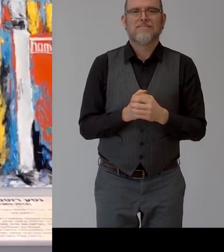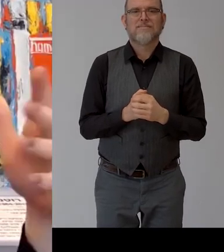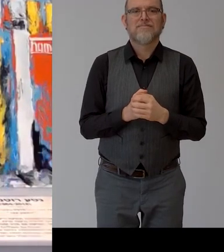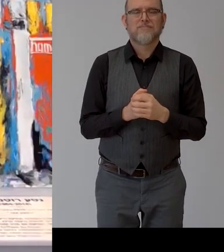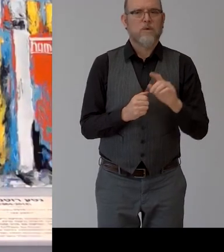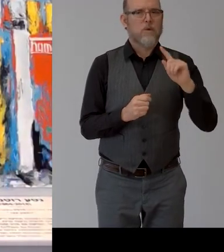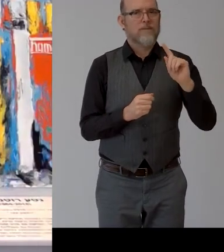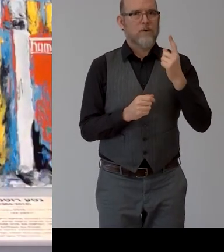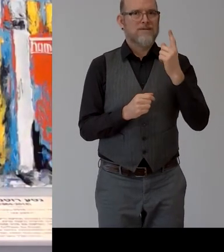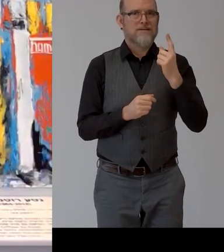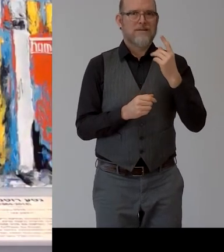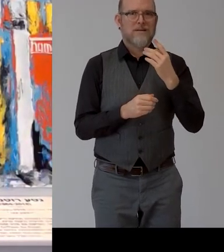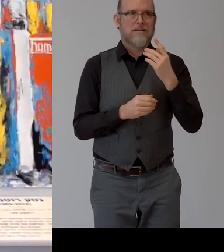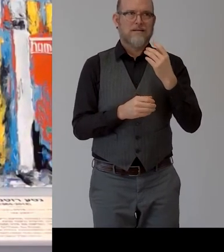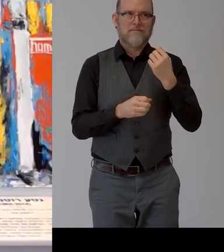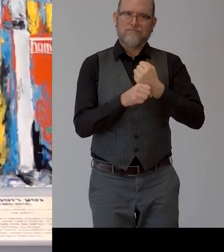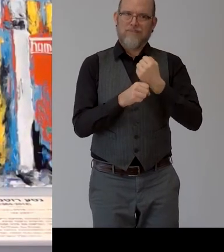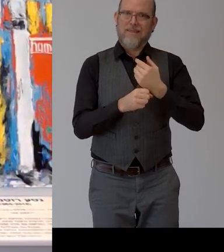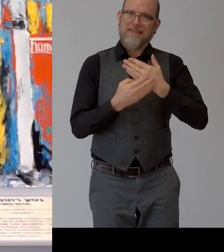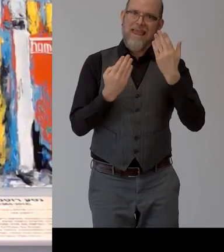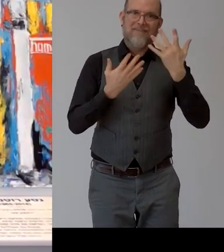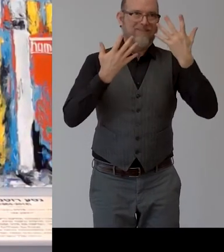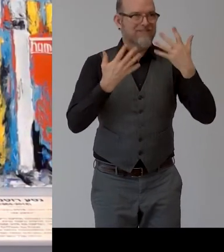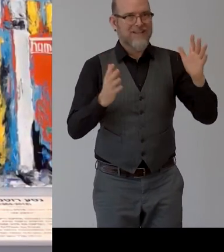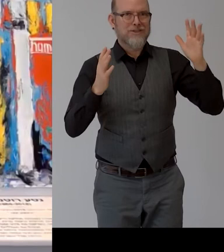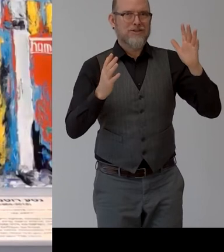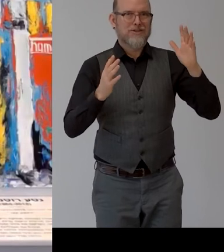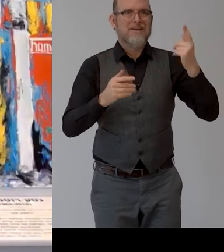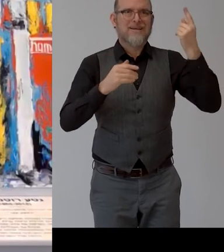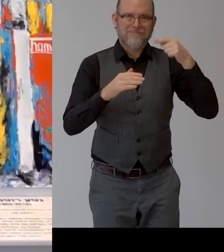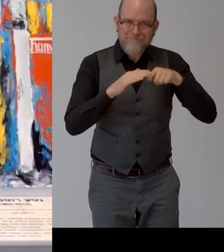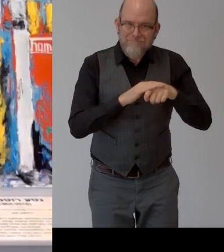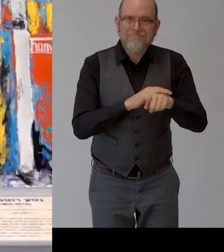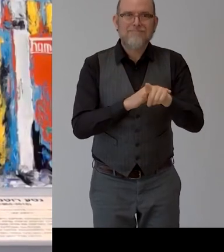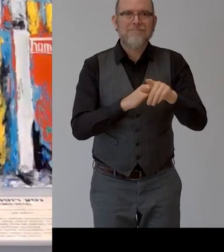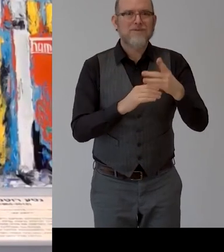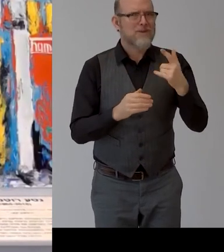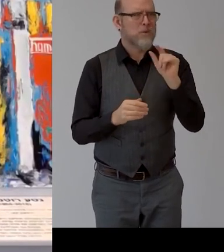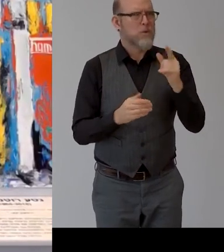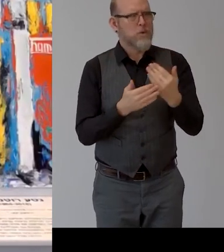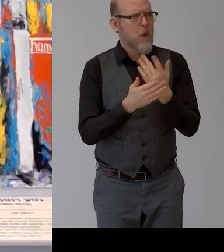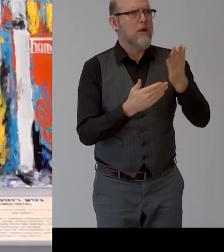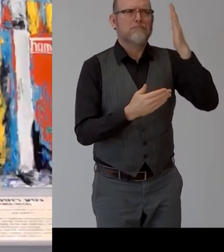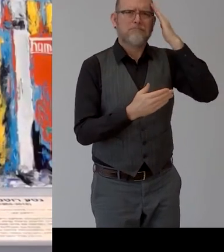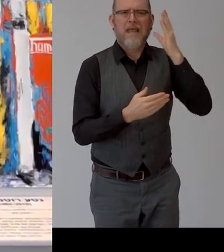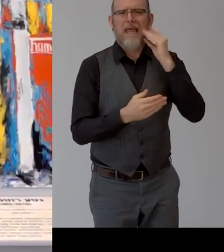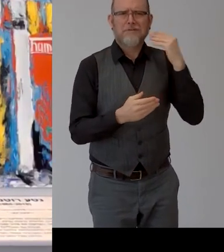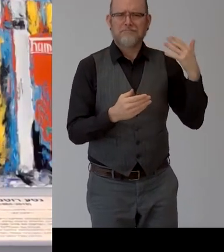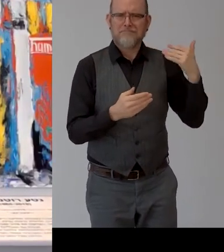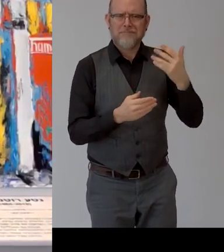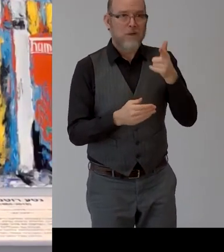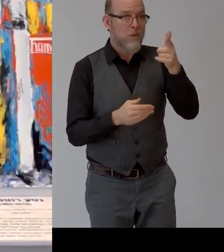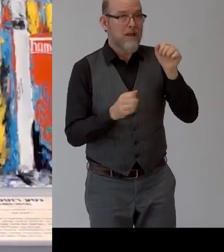working here it's not new anymore please share with us first of all about you and about your